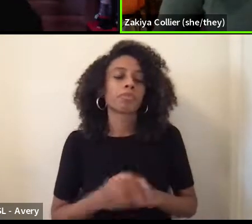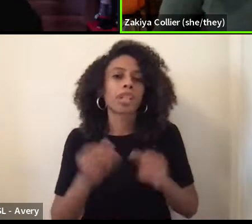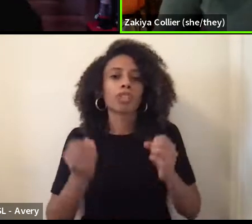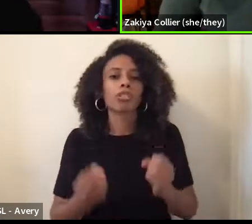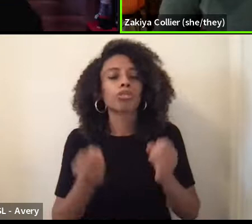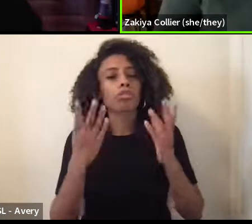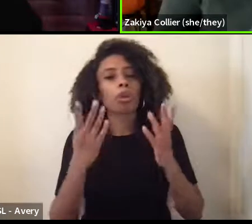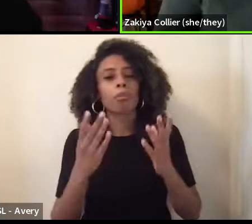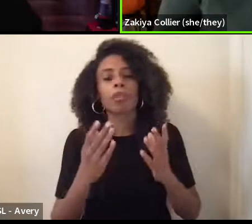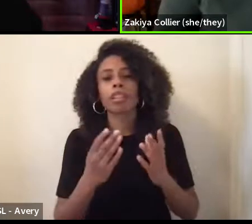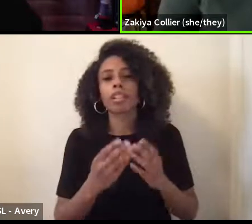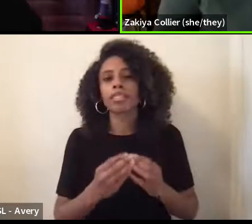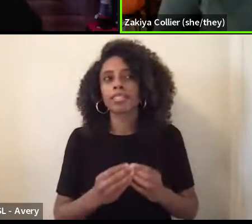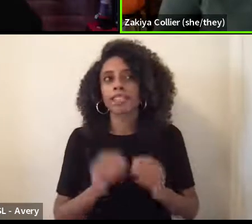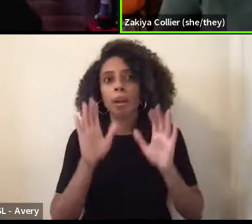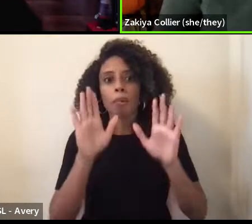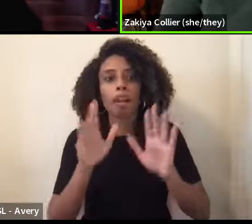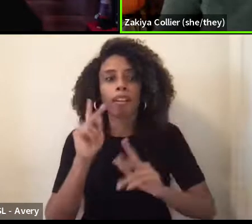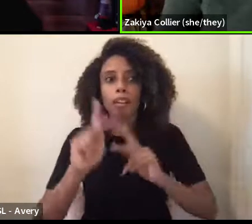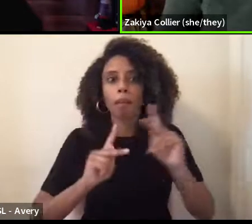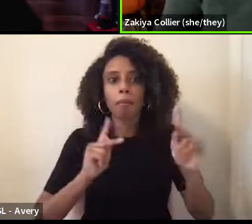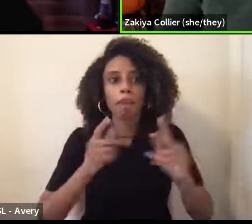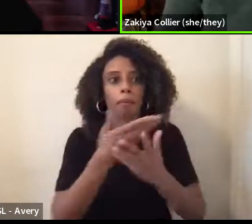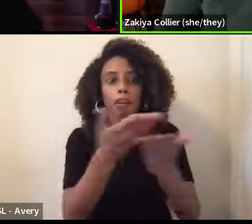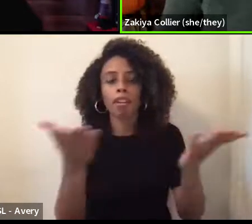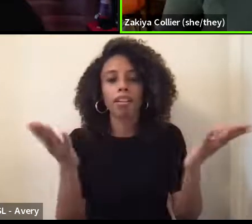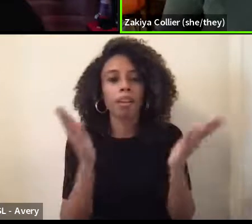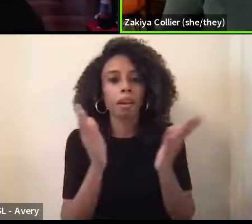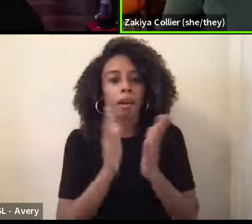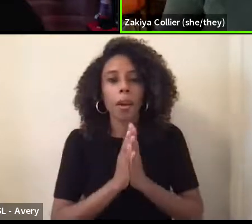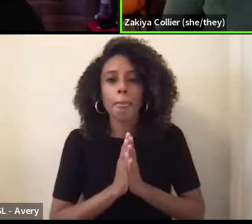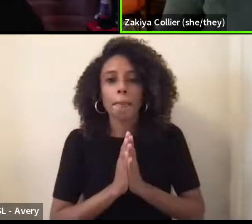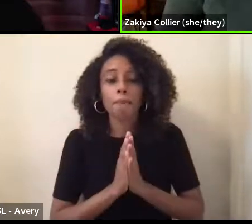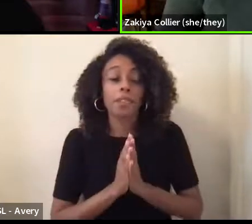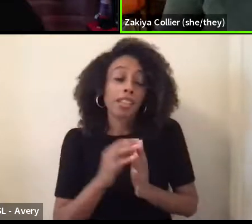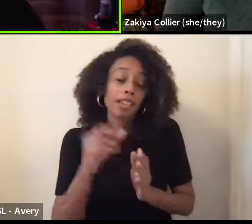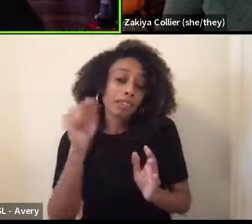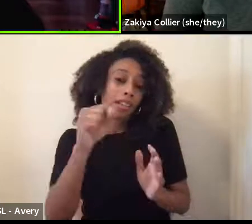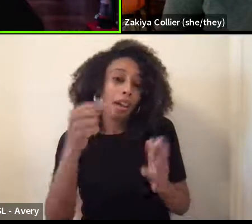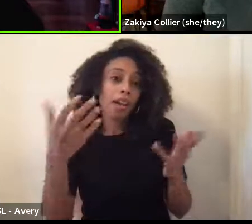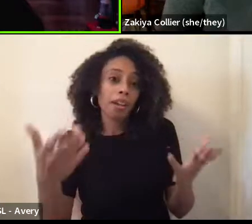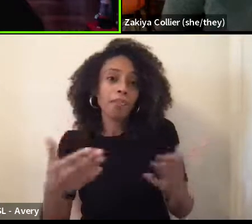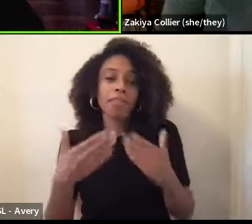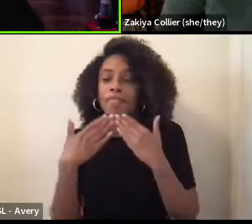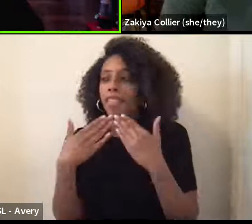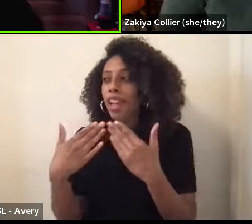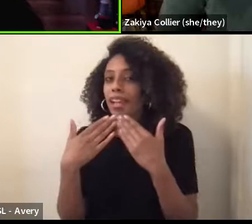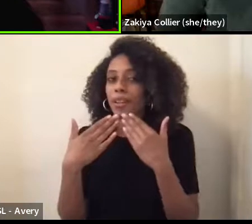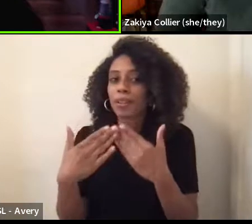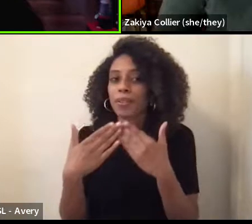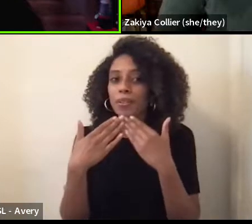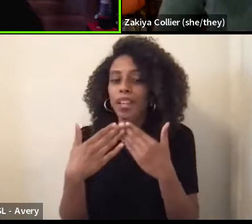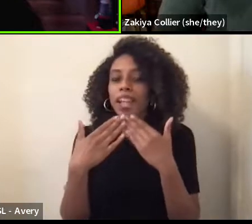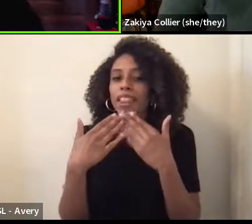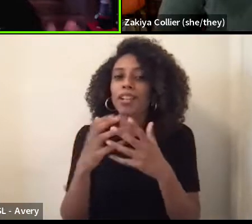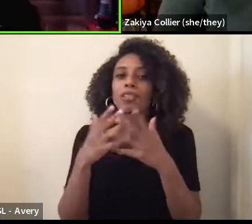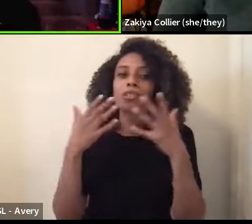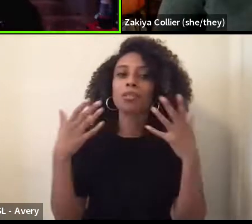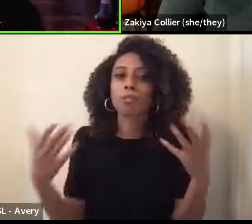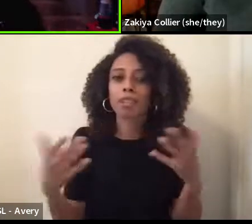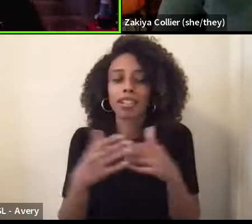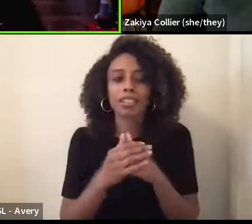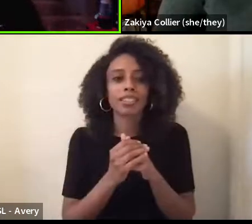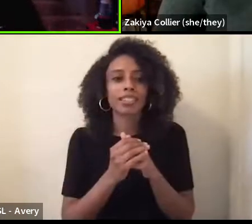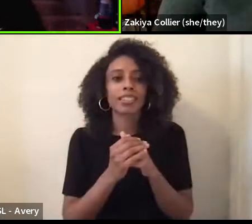uh, people out, out here. Um, so yeah. Thank you. Thank you so much. And thank you